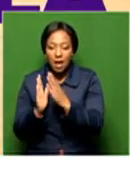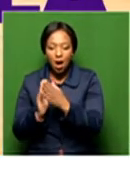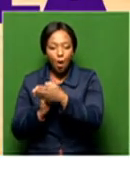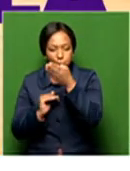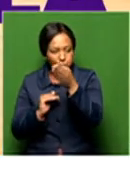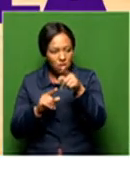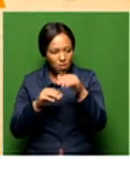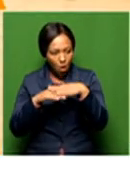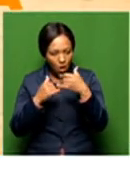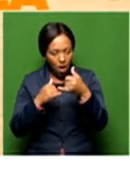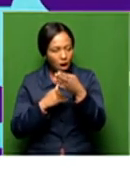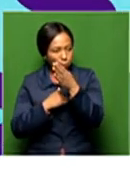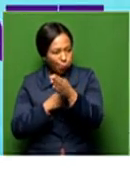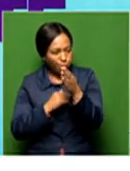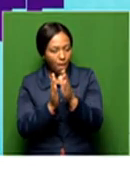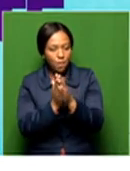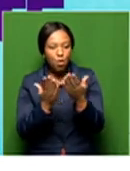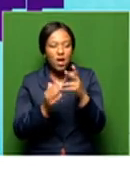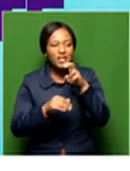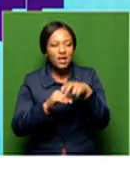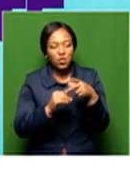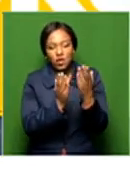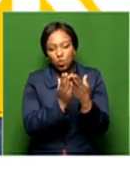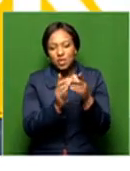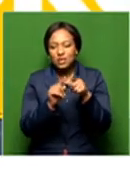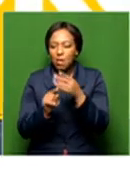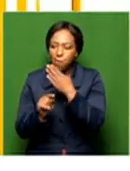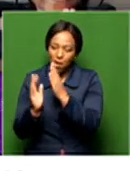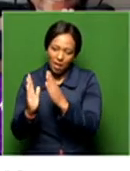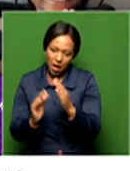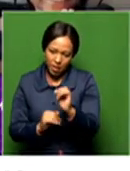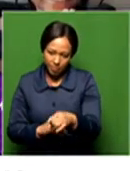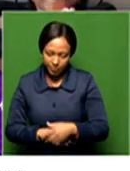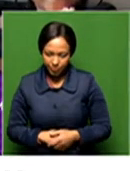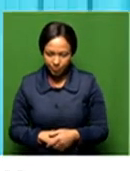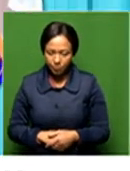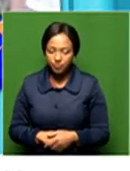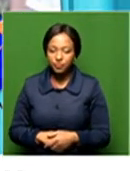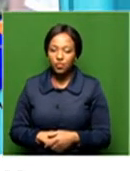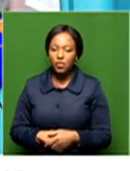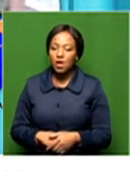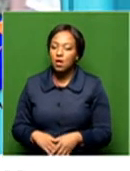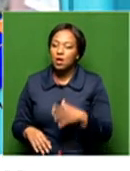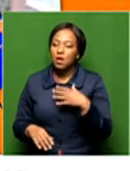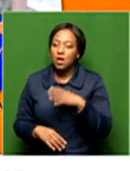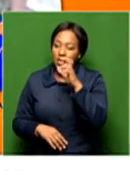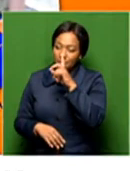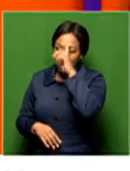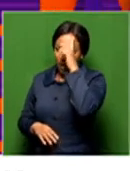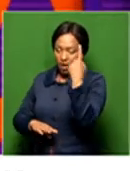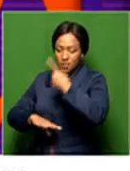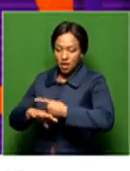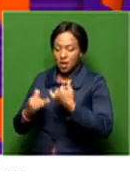our virtual libraries, we've made sure that the books are accessible for them. You know, it's Mandela Day today, and so many campaigns